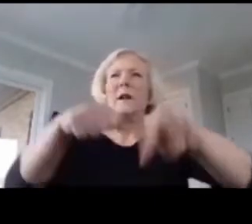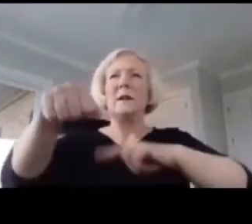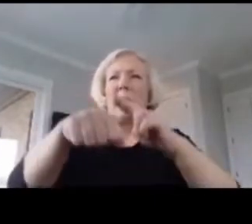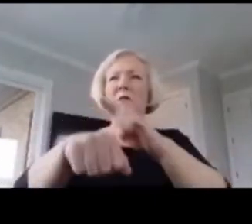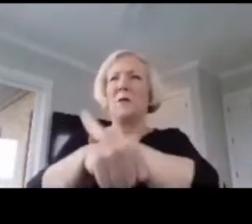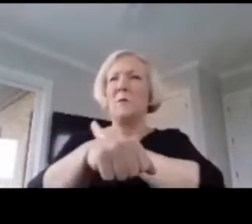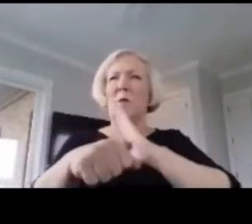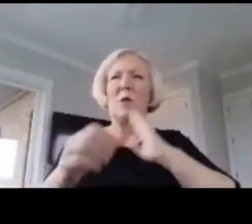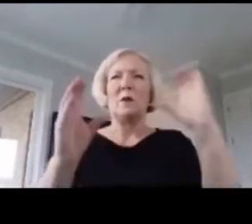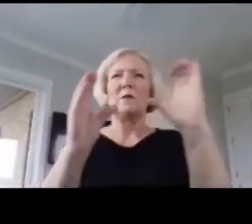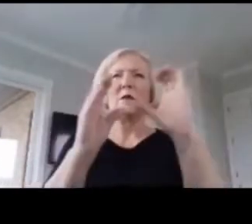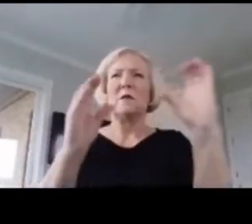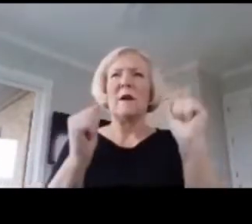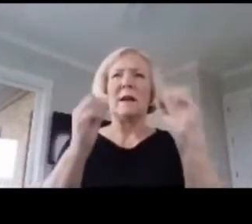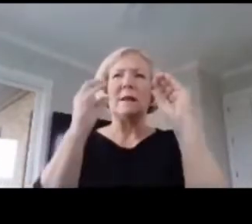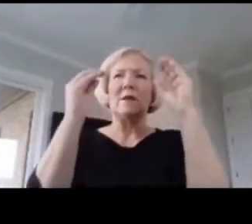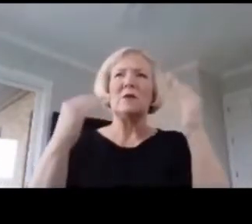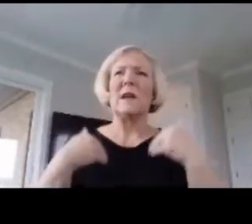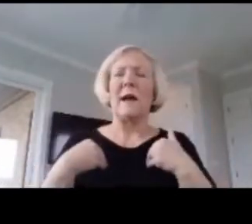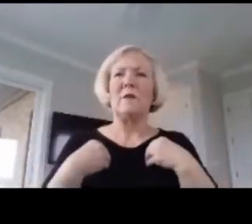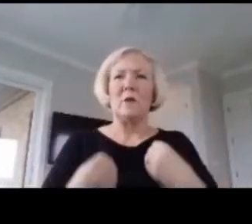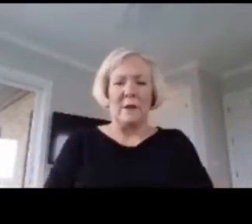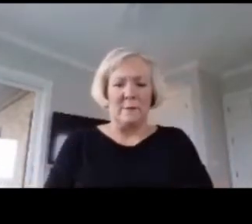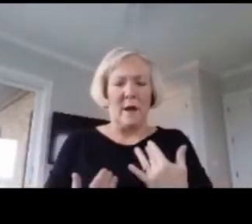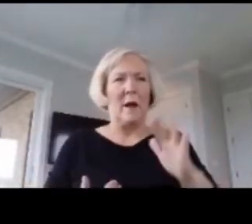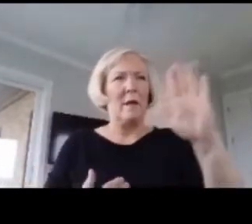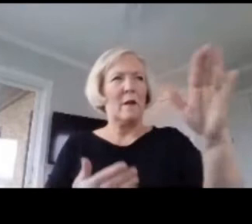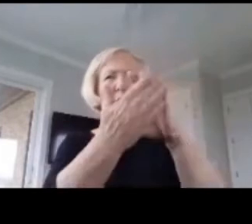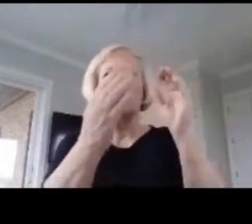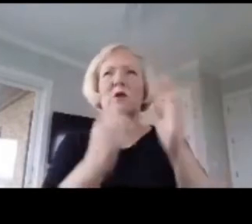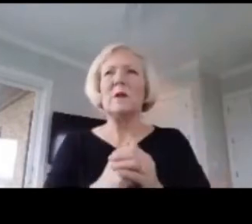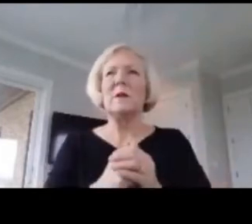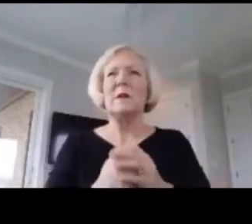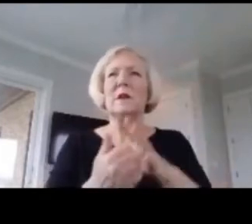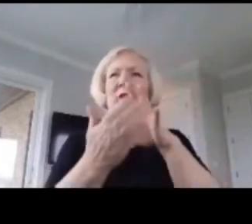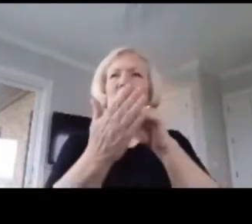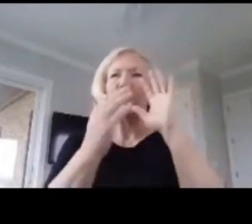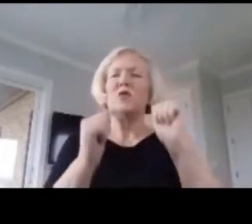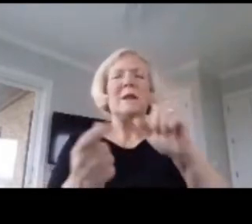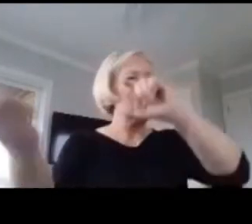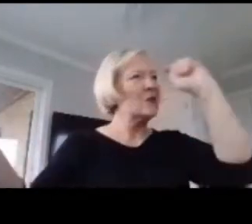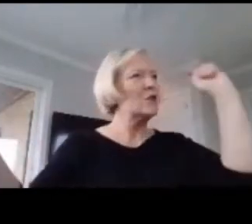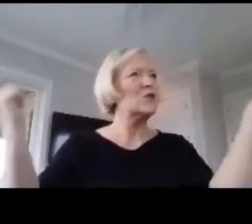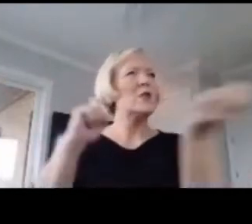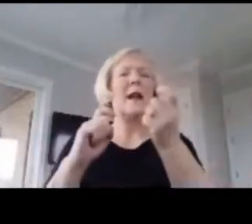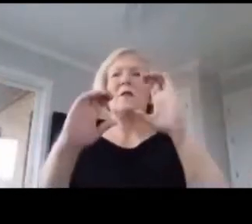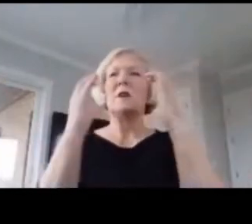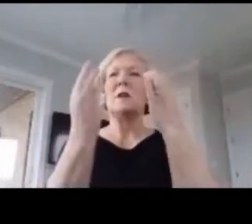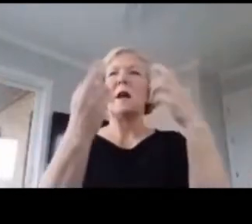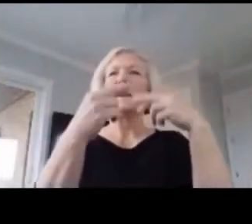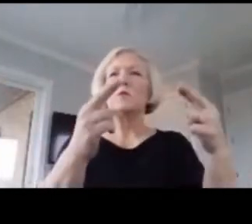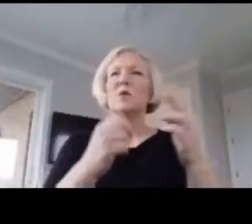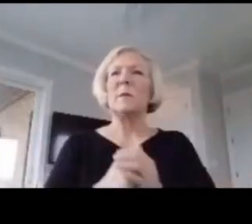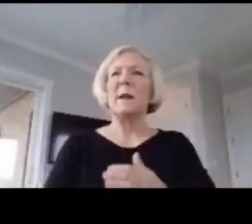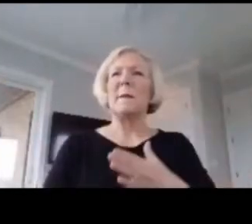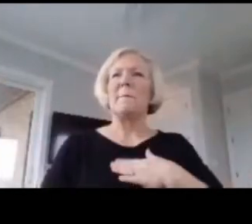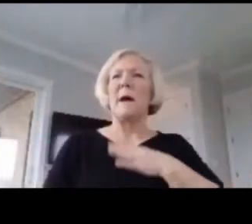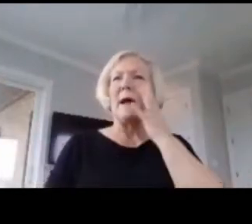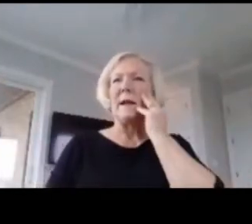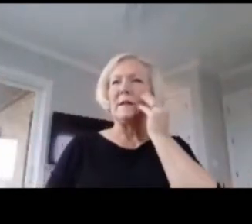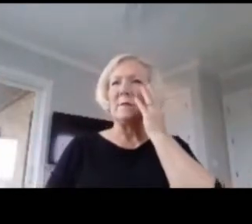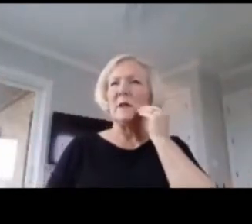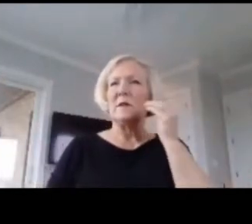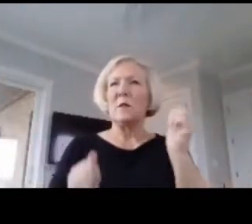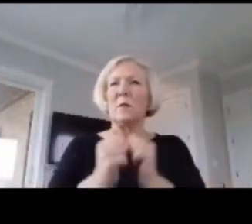inspire their students, how student voice can transform your classroom, and my experiences with